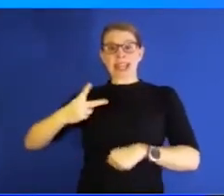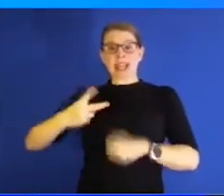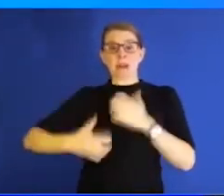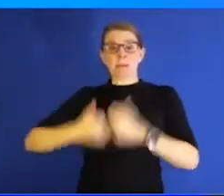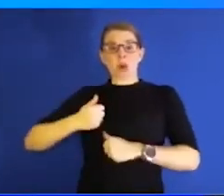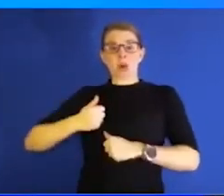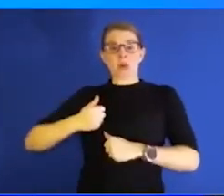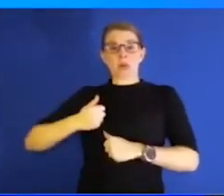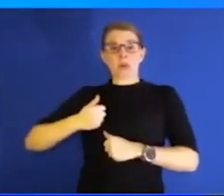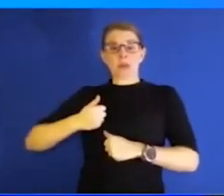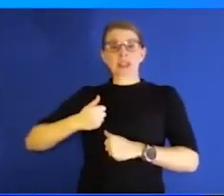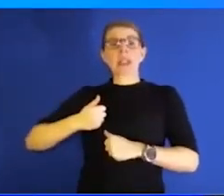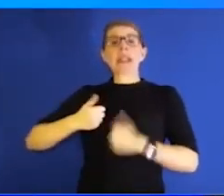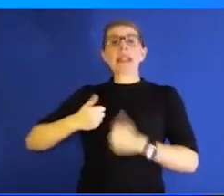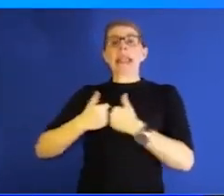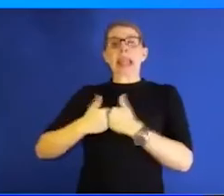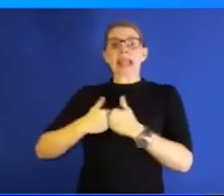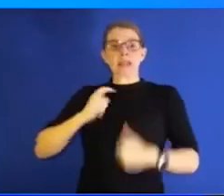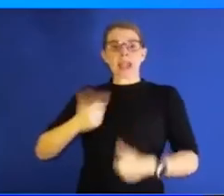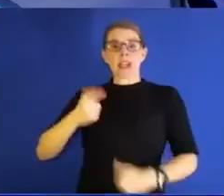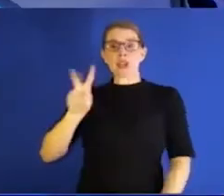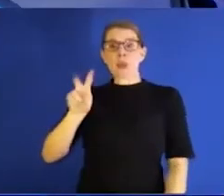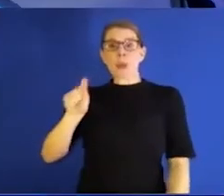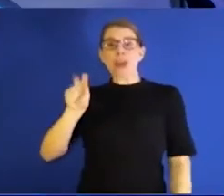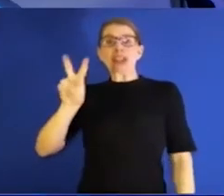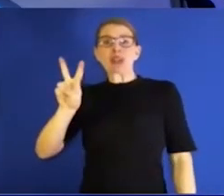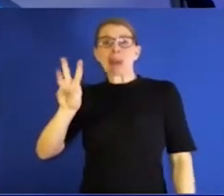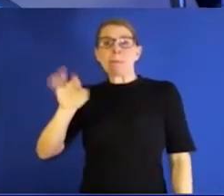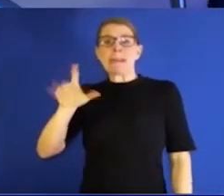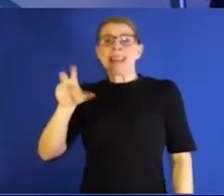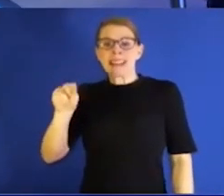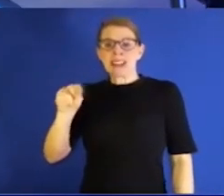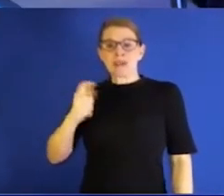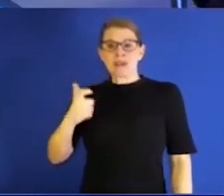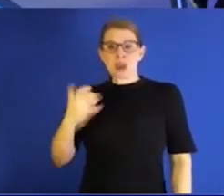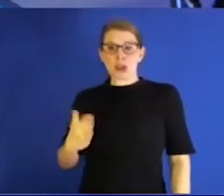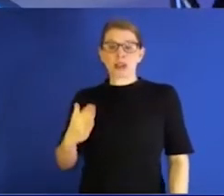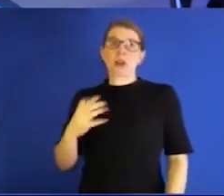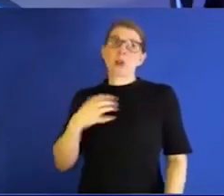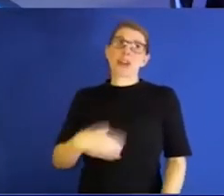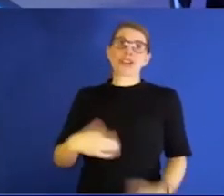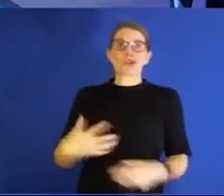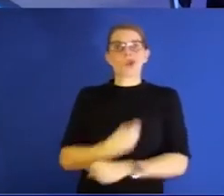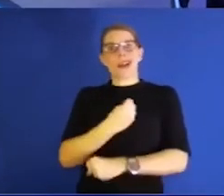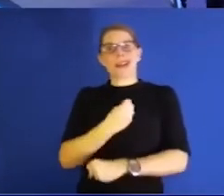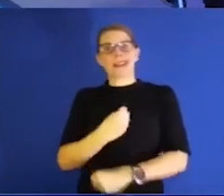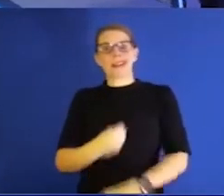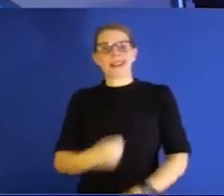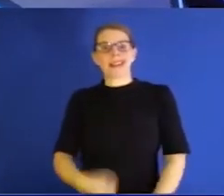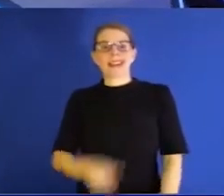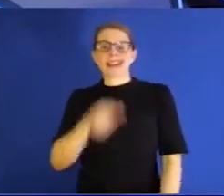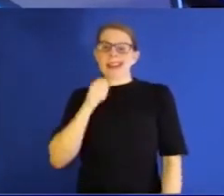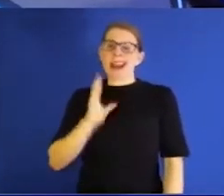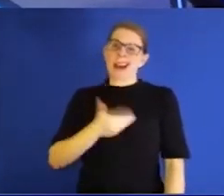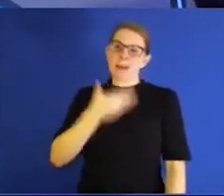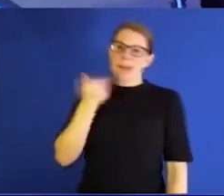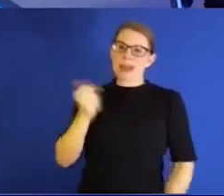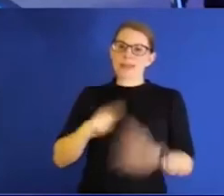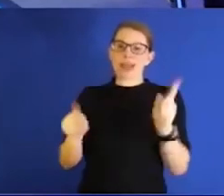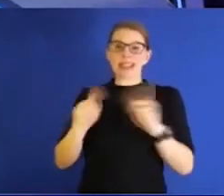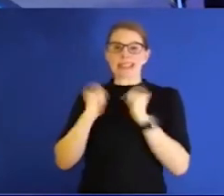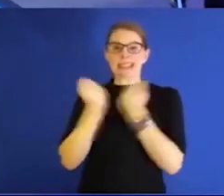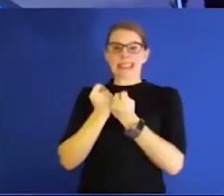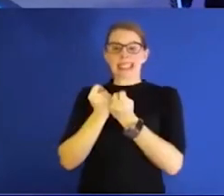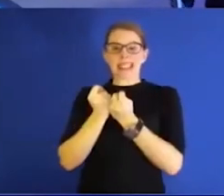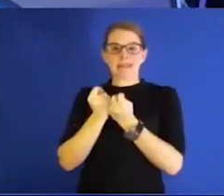history. Yes..2 million viewers to that game. I wish we'd want it. Yeah. Not our best, but I want to see the team that beat down some of these other